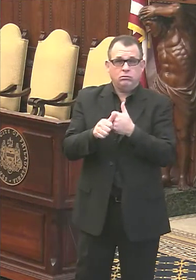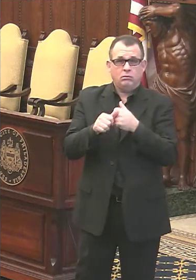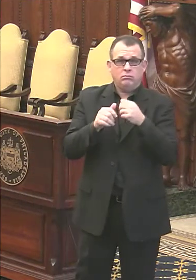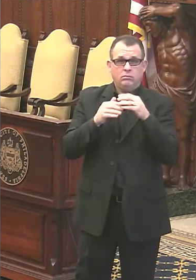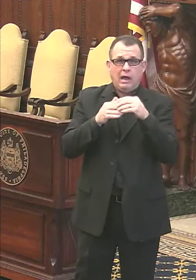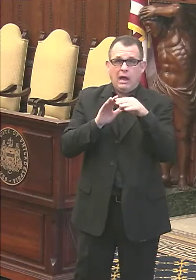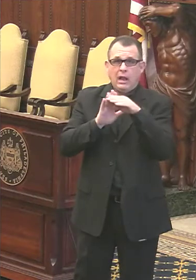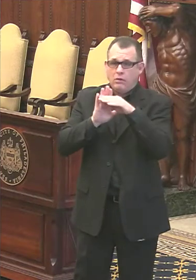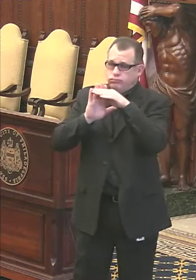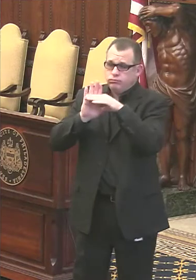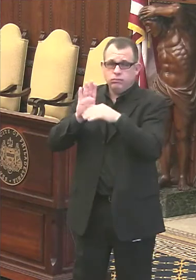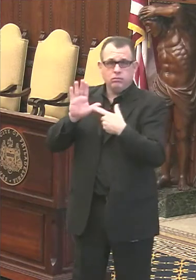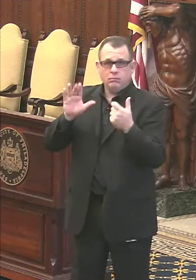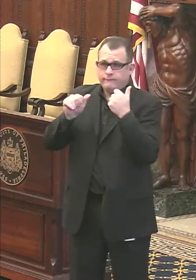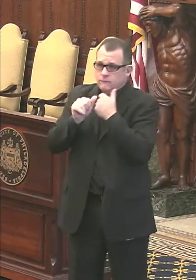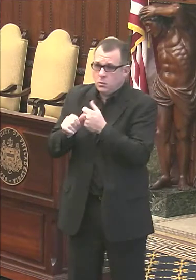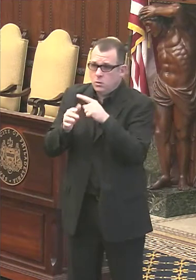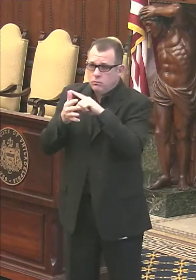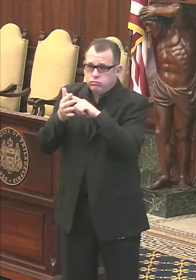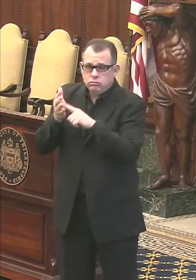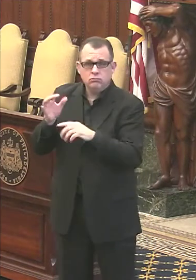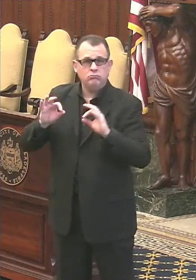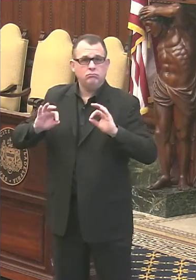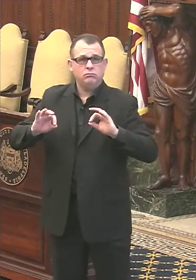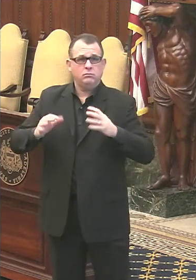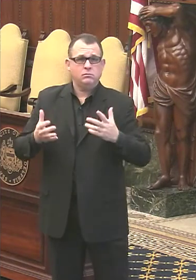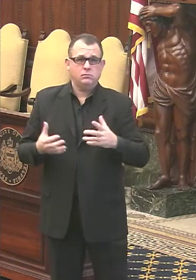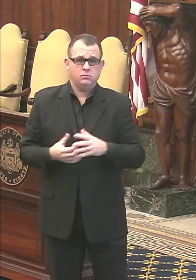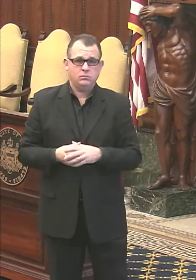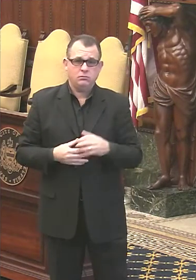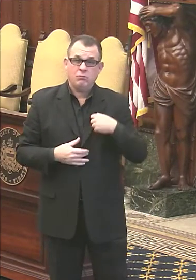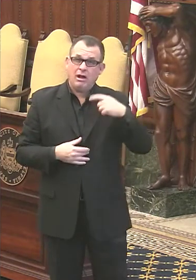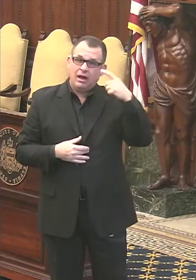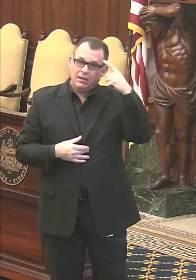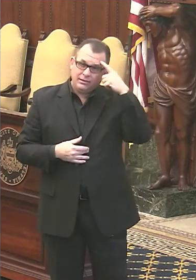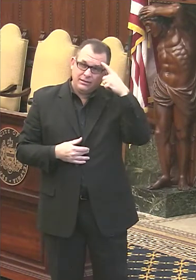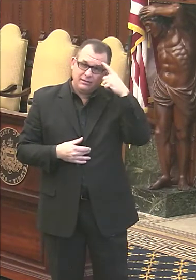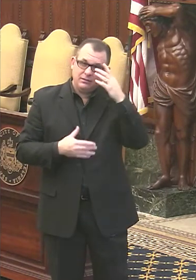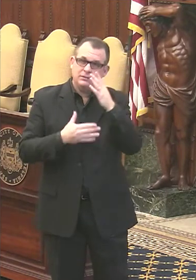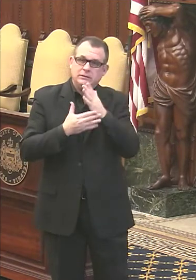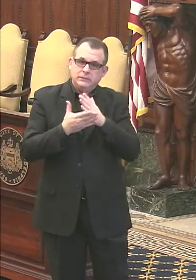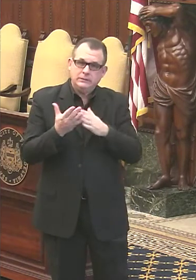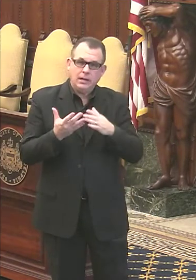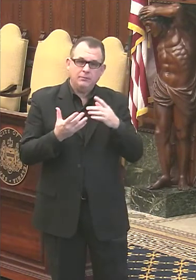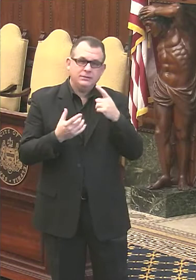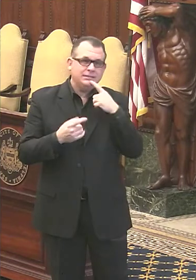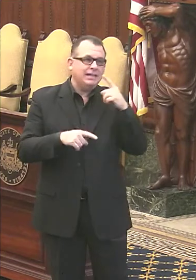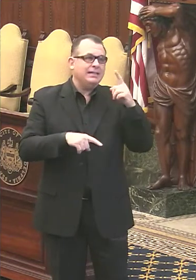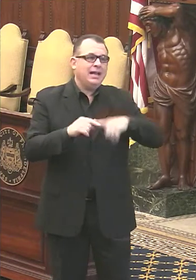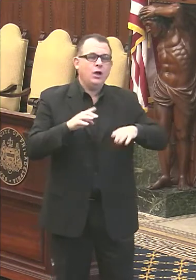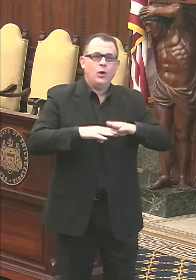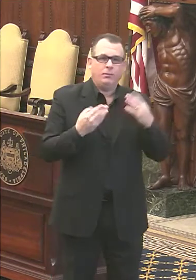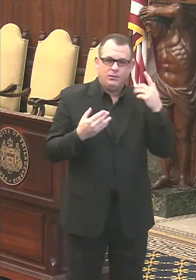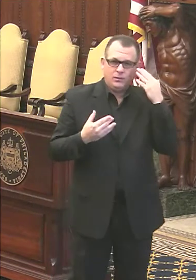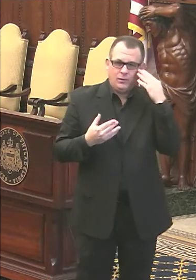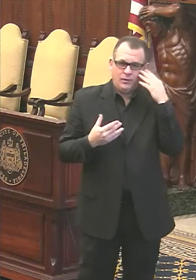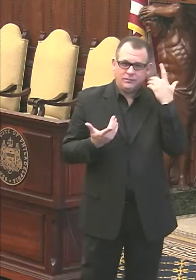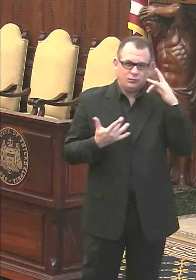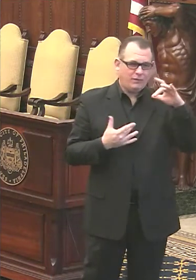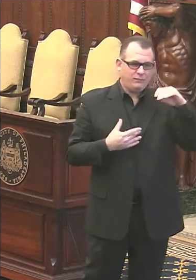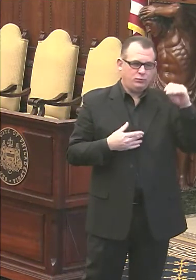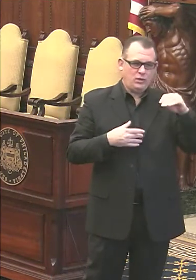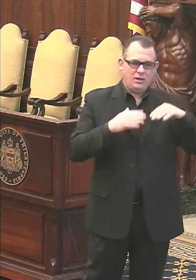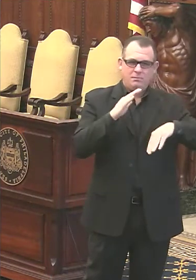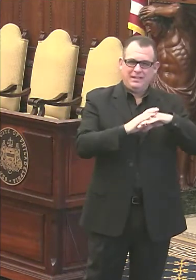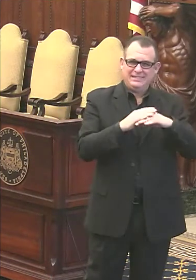that was a good thing to see. Uh, I was pleased how many that were, I think I'm sure that there's some that say that they can't open at that number, but it does look like the